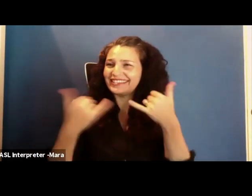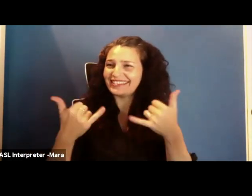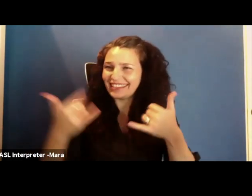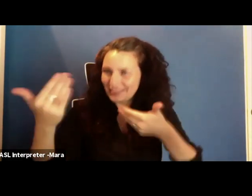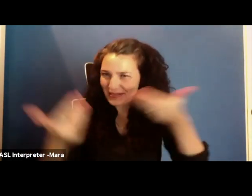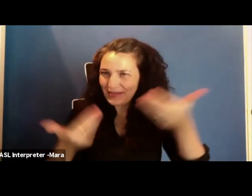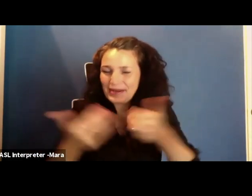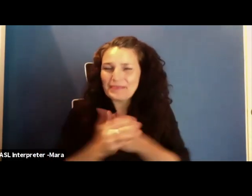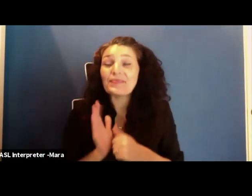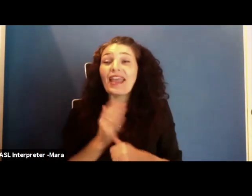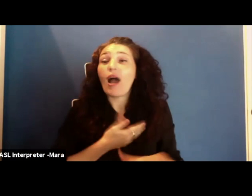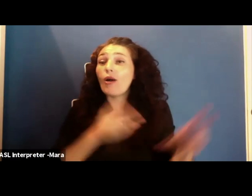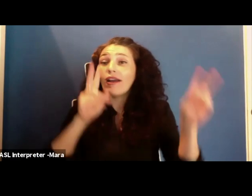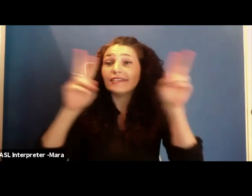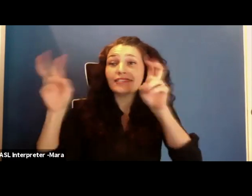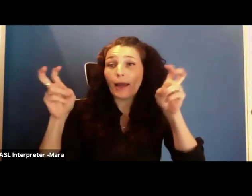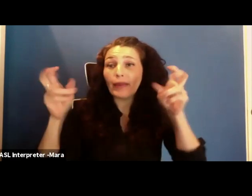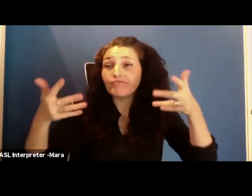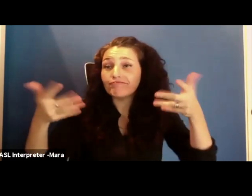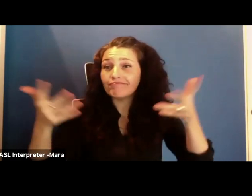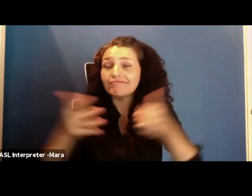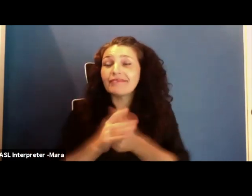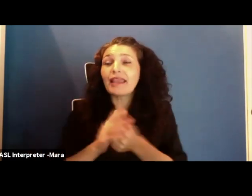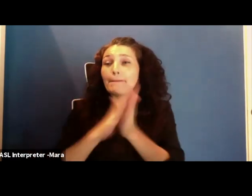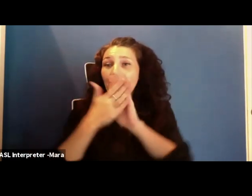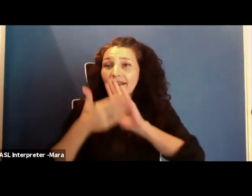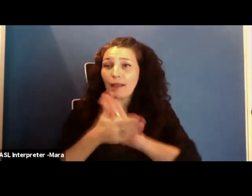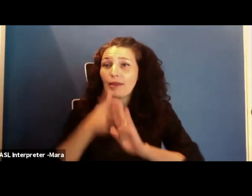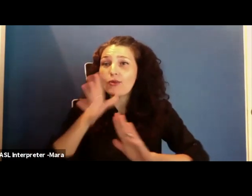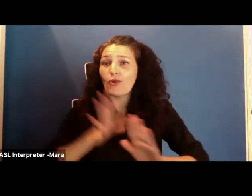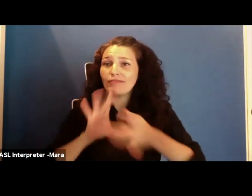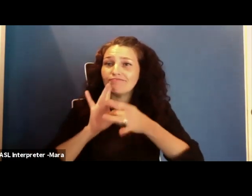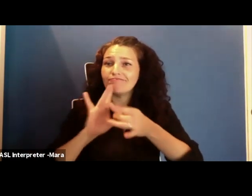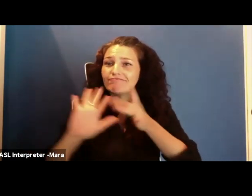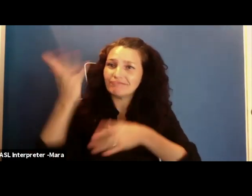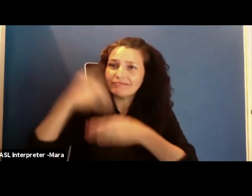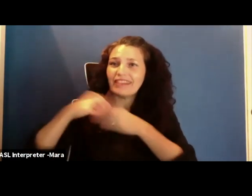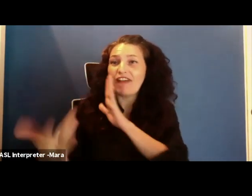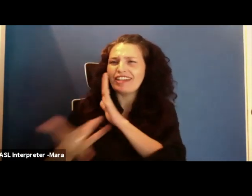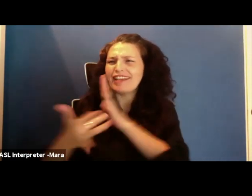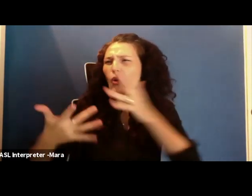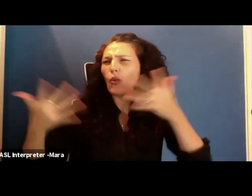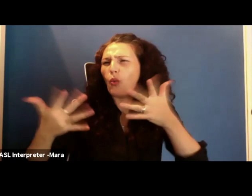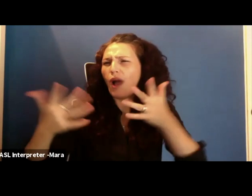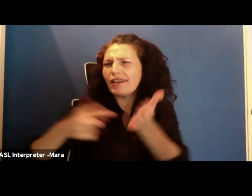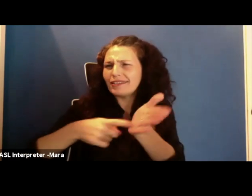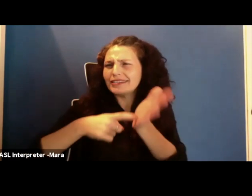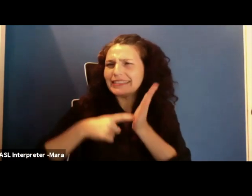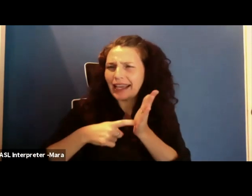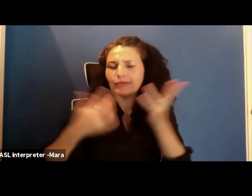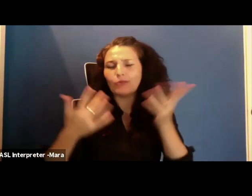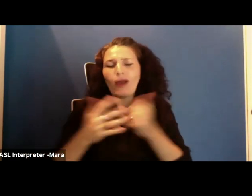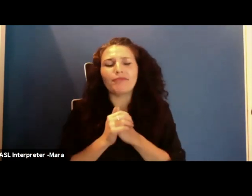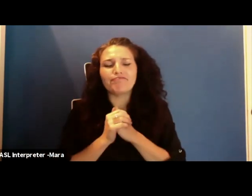So our topic is Becoming Women in Tech. What does it take? Well, according to